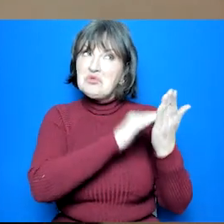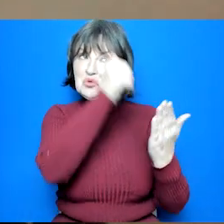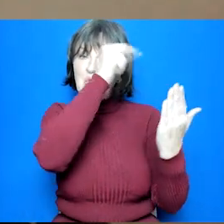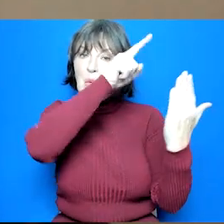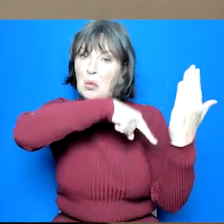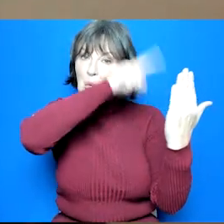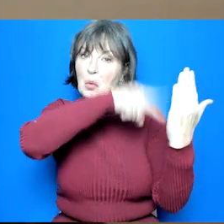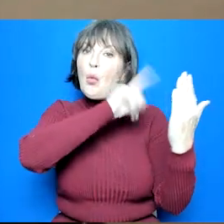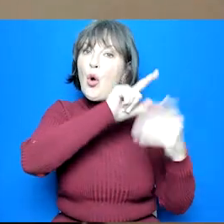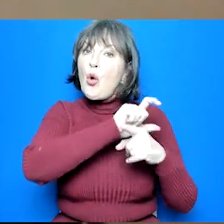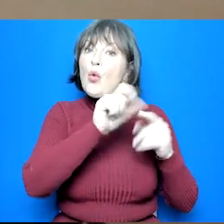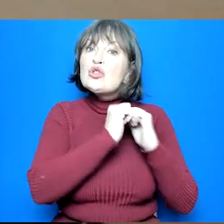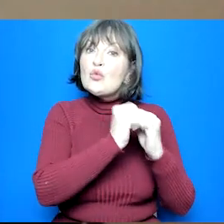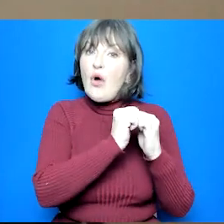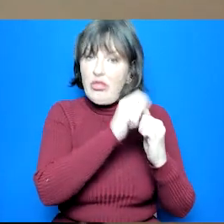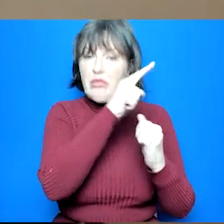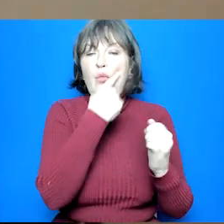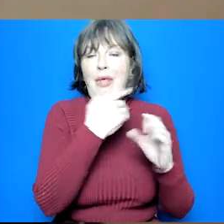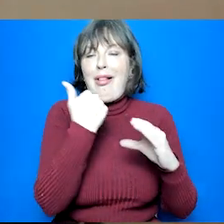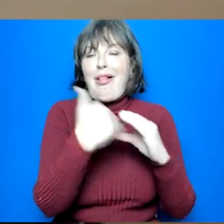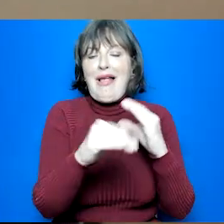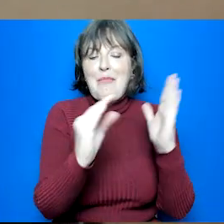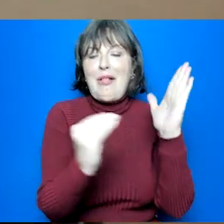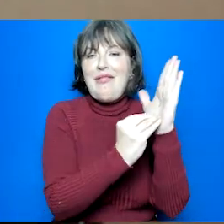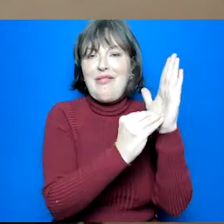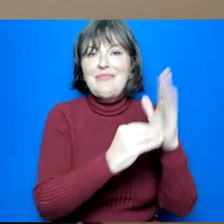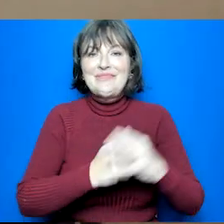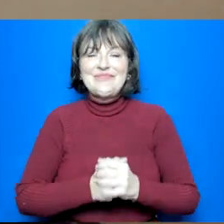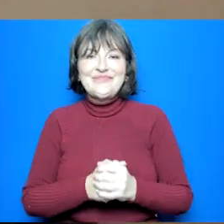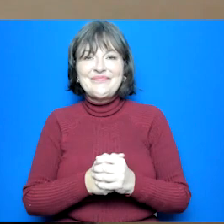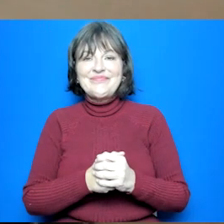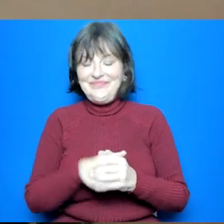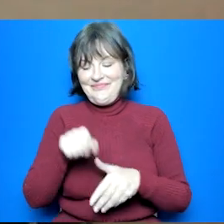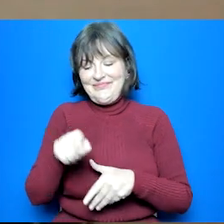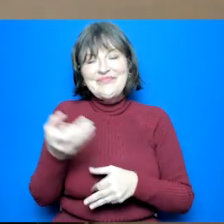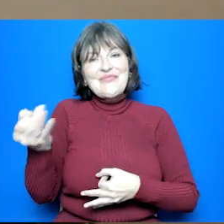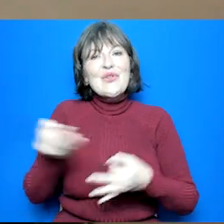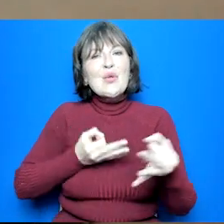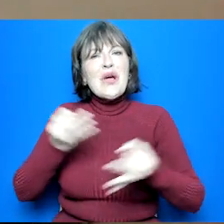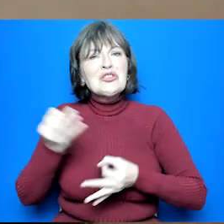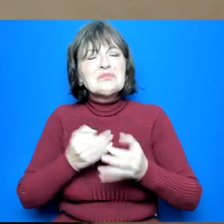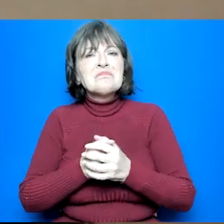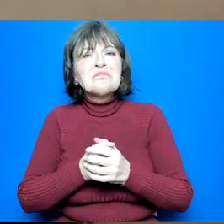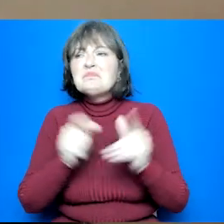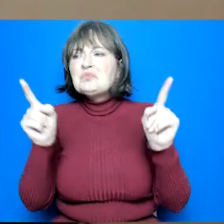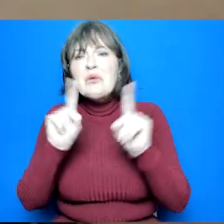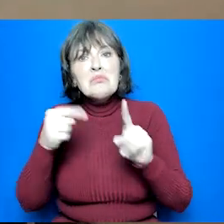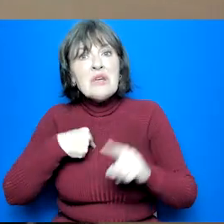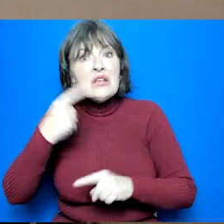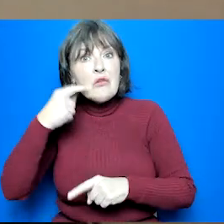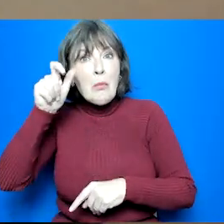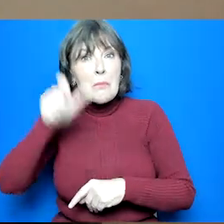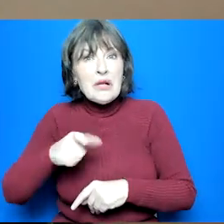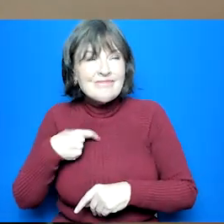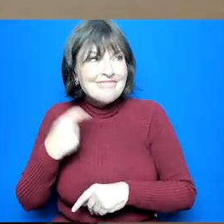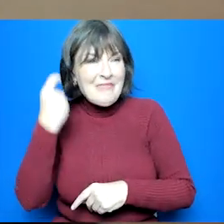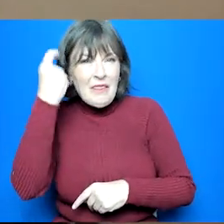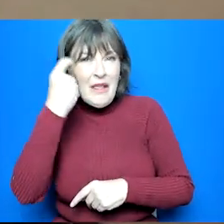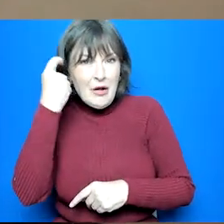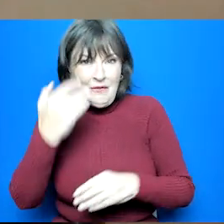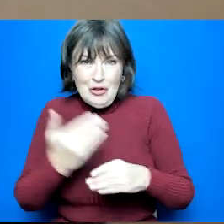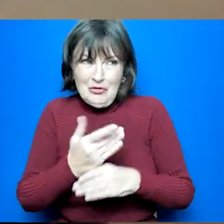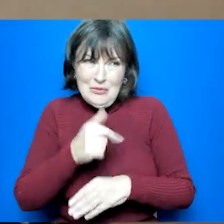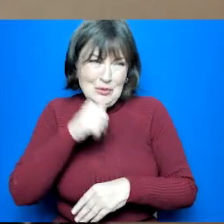another question i've had a spot here which i really liked is what if my young person is considering a career which is very